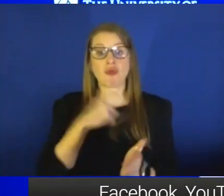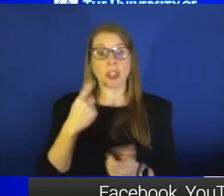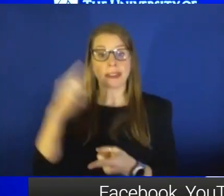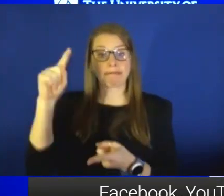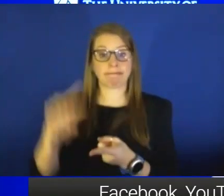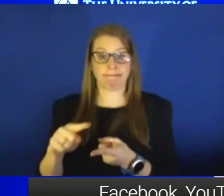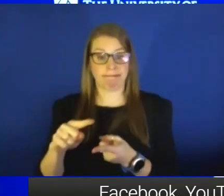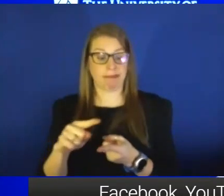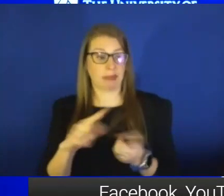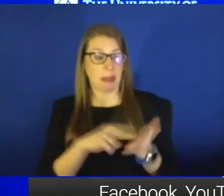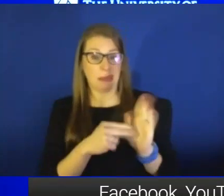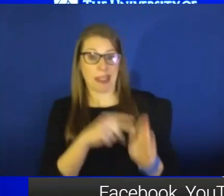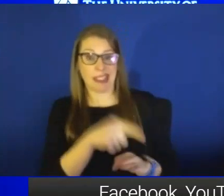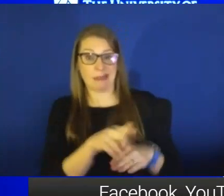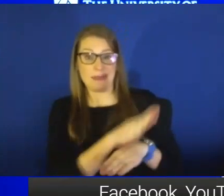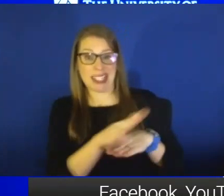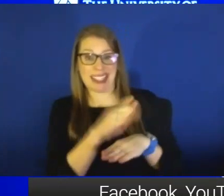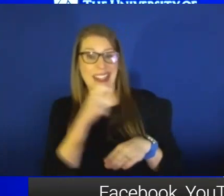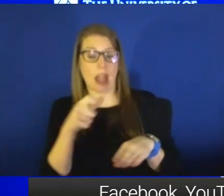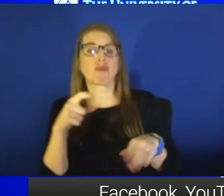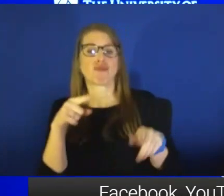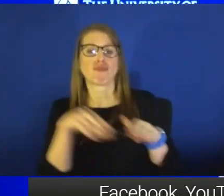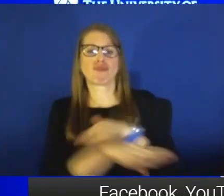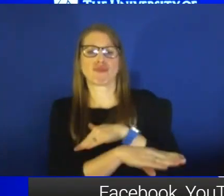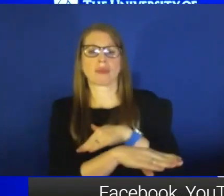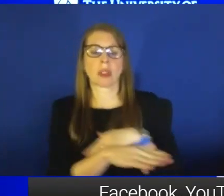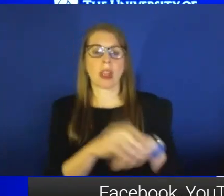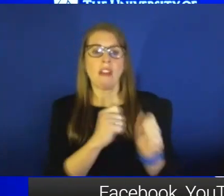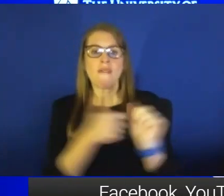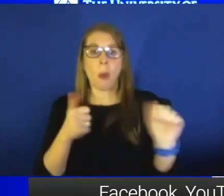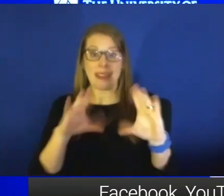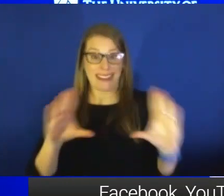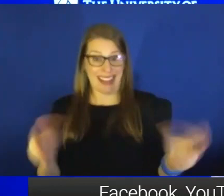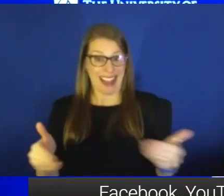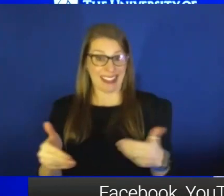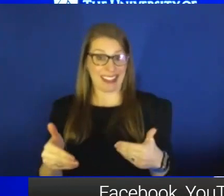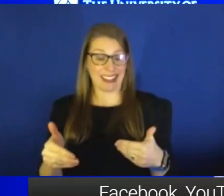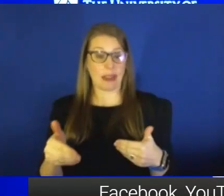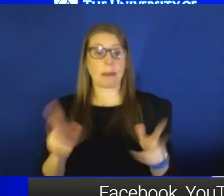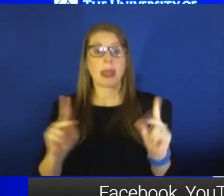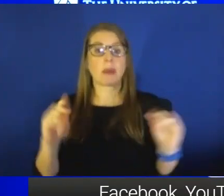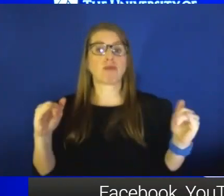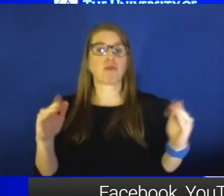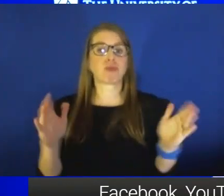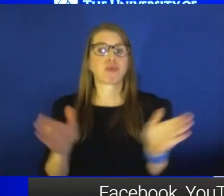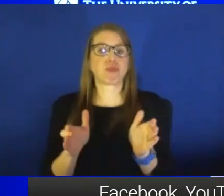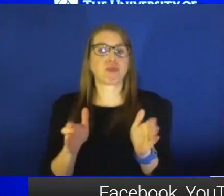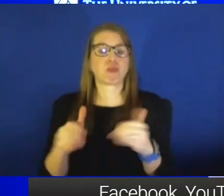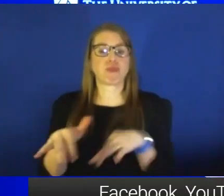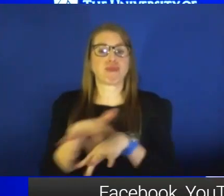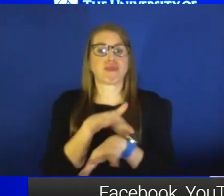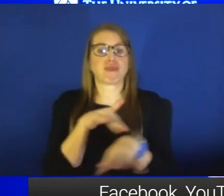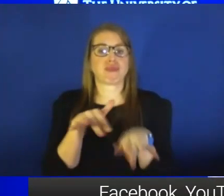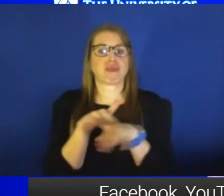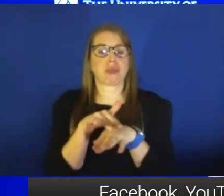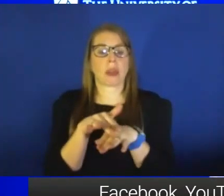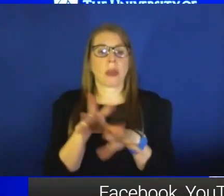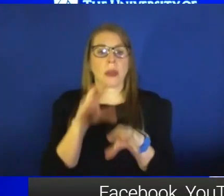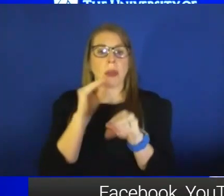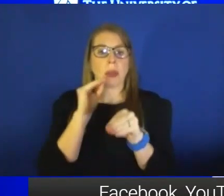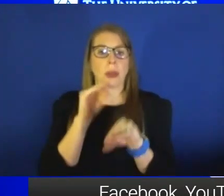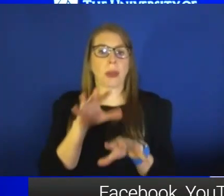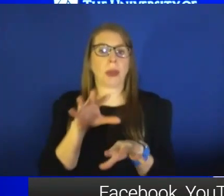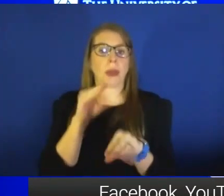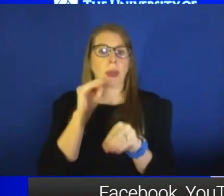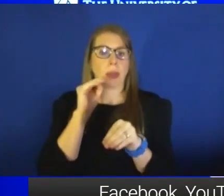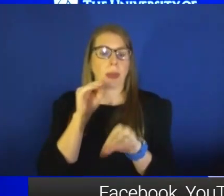less busy times. I would probably avoid those classes where people are getting together in those rooms and breathing pretty profusely,